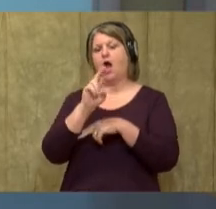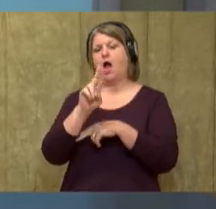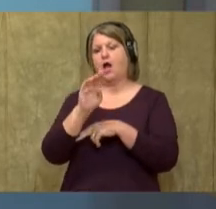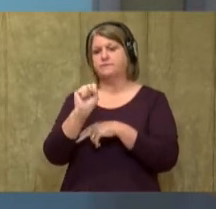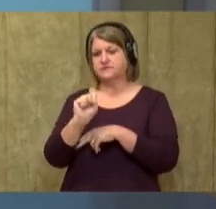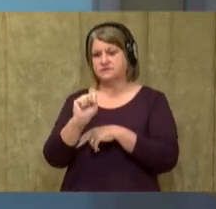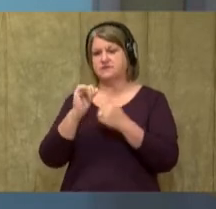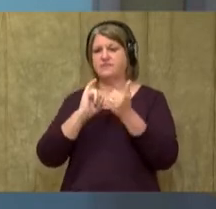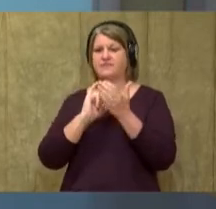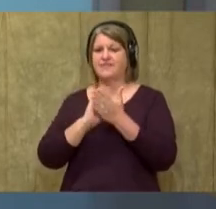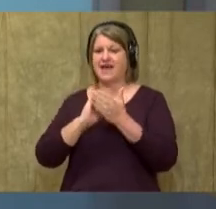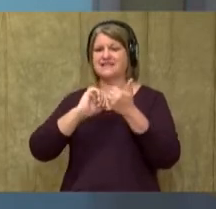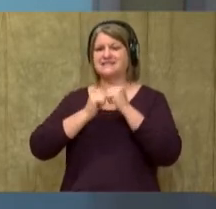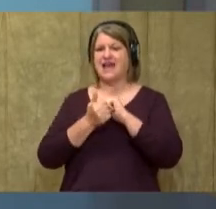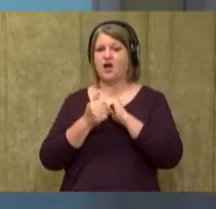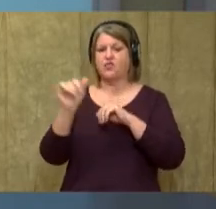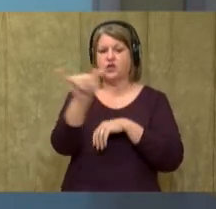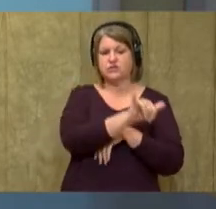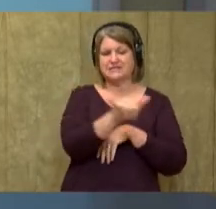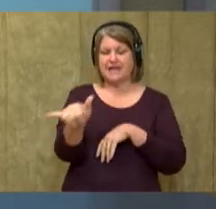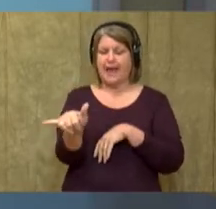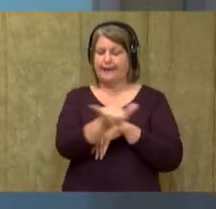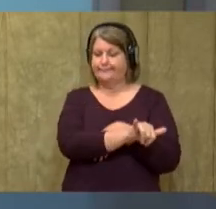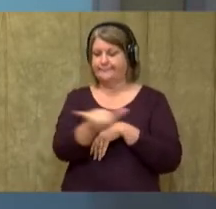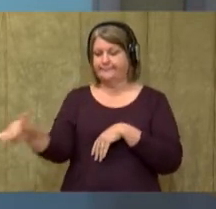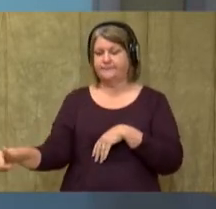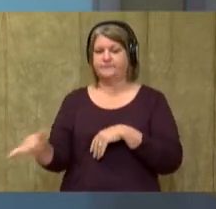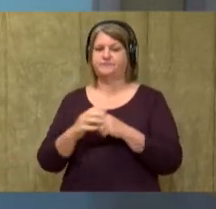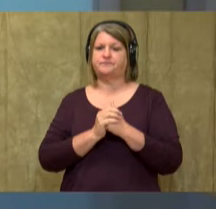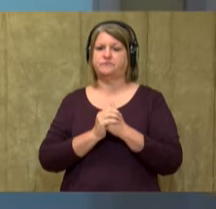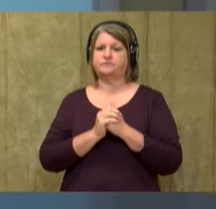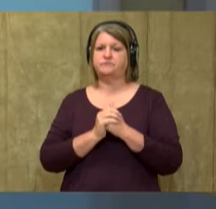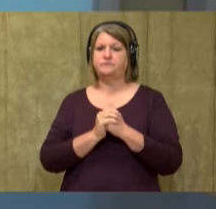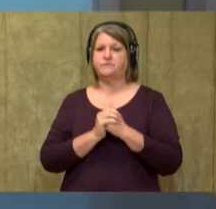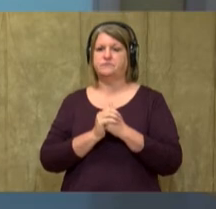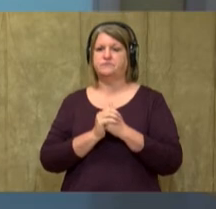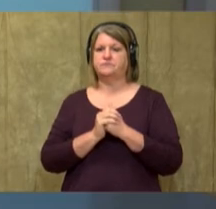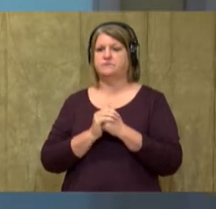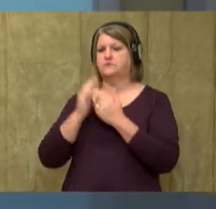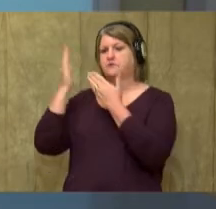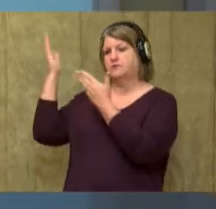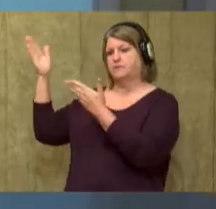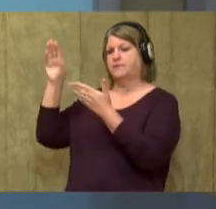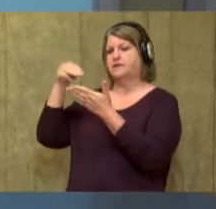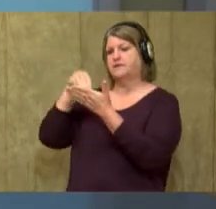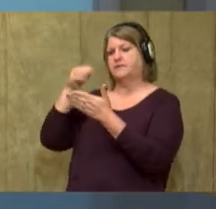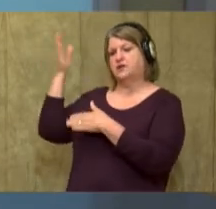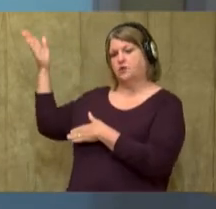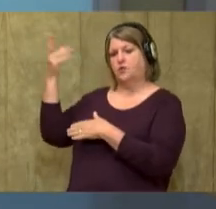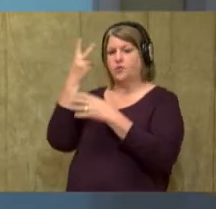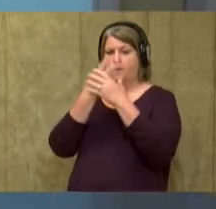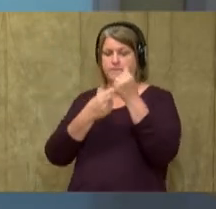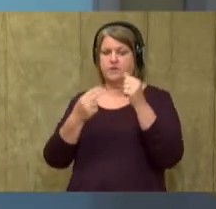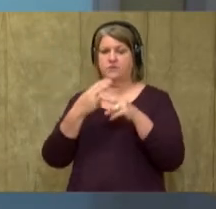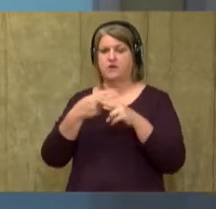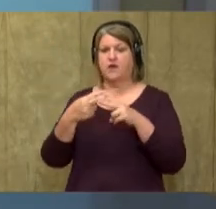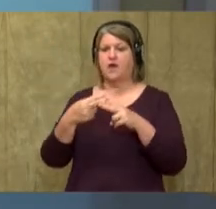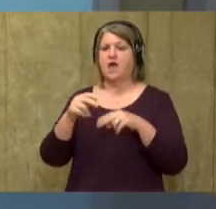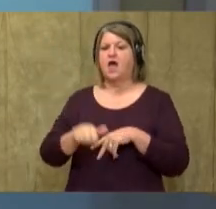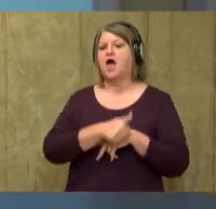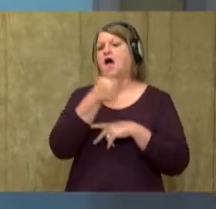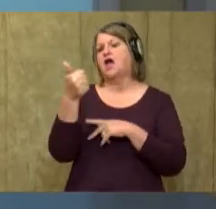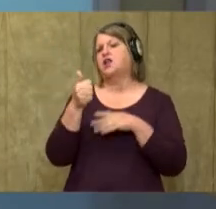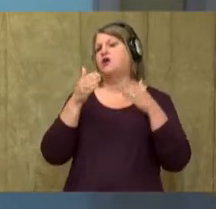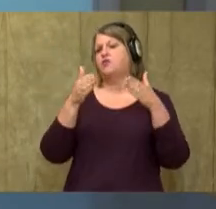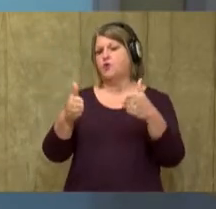are the same. So, I'm going to write that in the middle. They are both called cubs. What's another